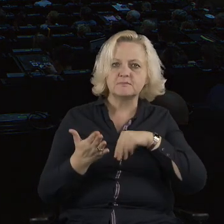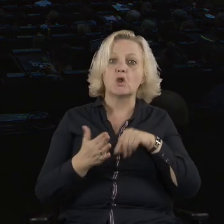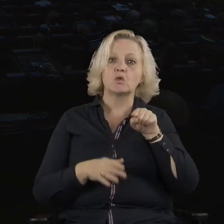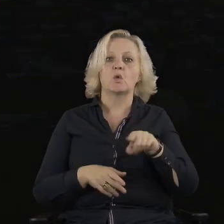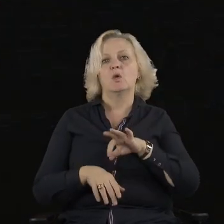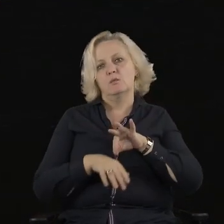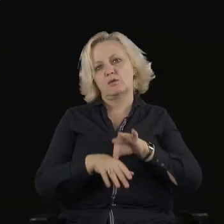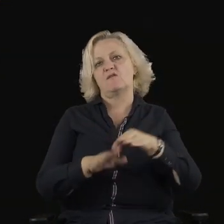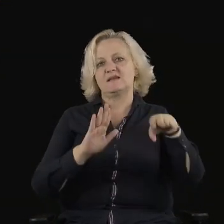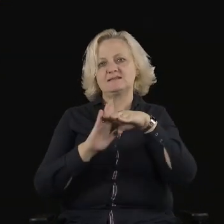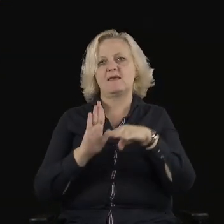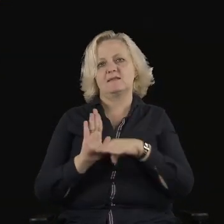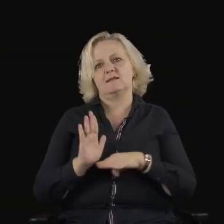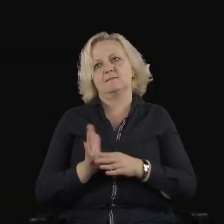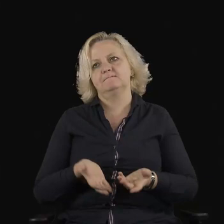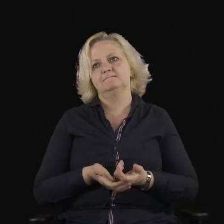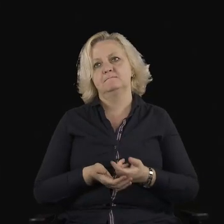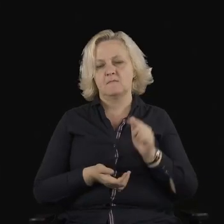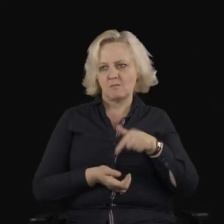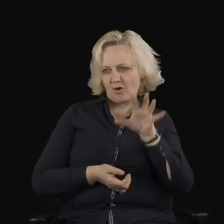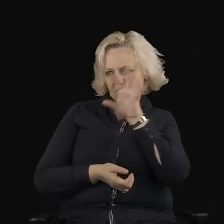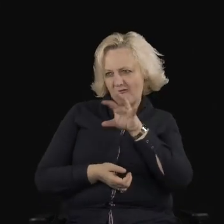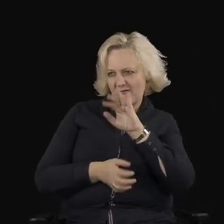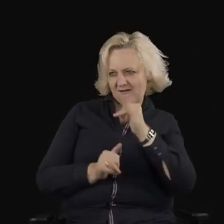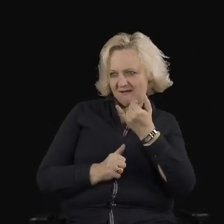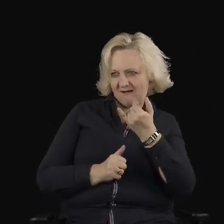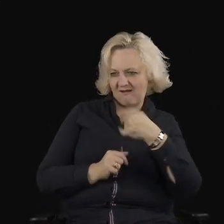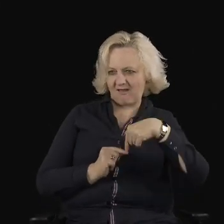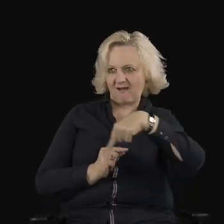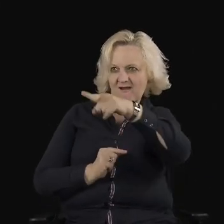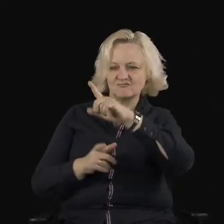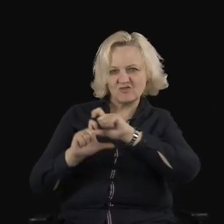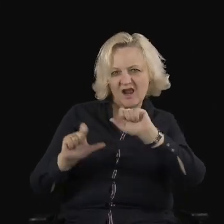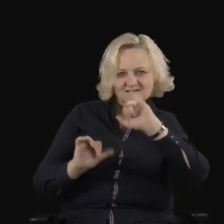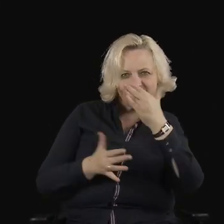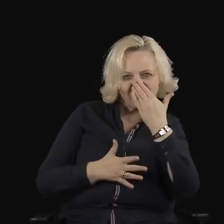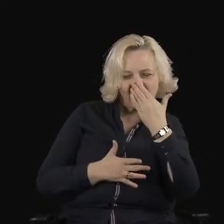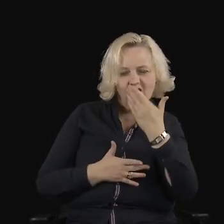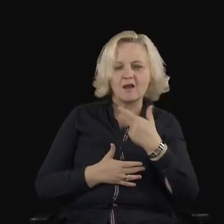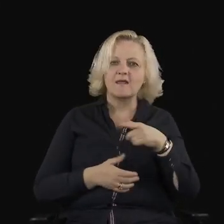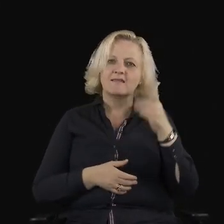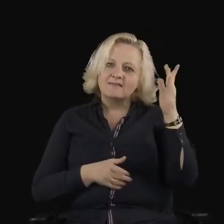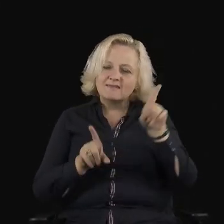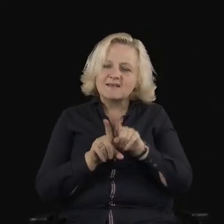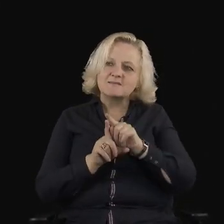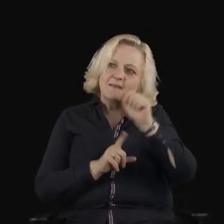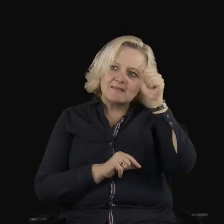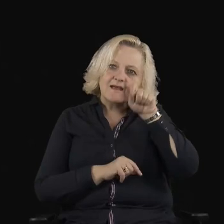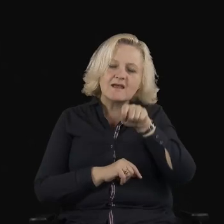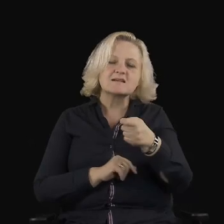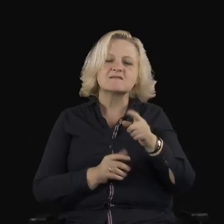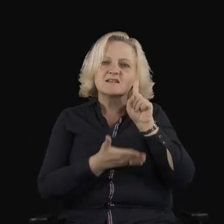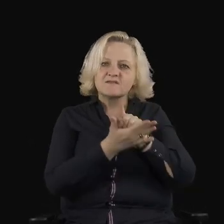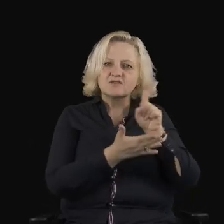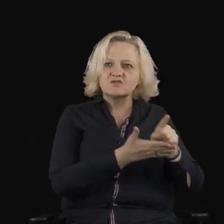up and that we will name the champions. But at the end of the day, accountability is a verb. For you to be accountable,